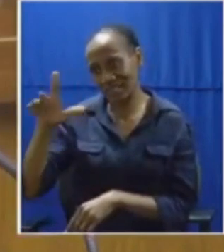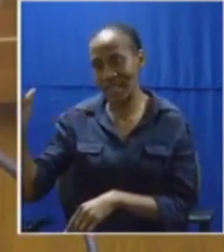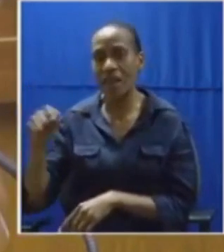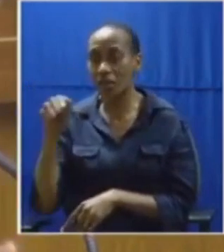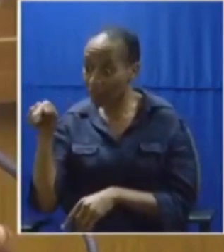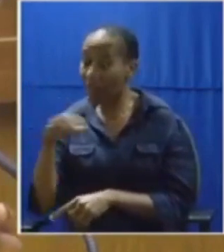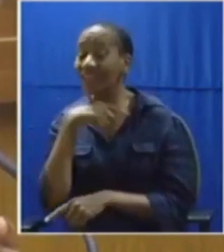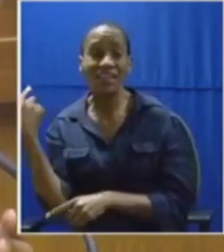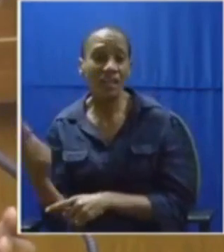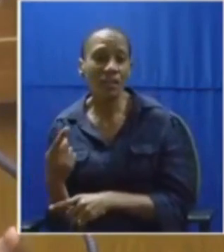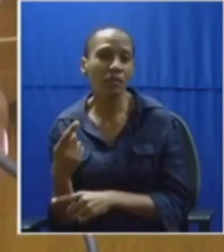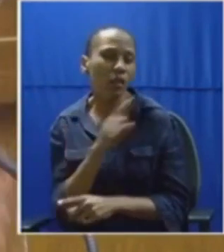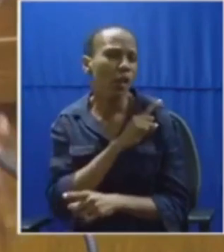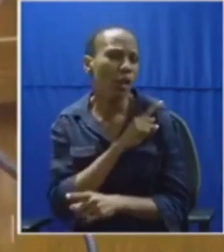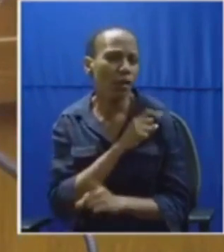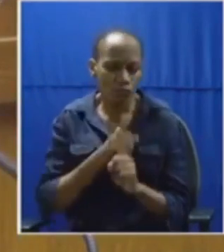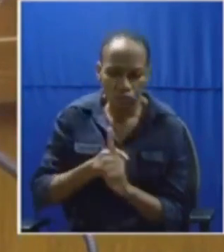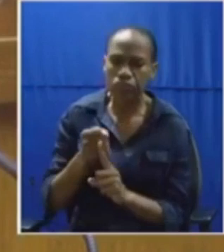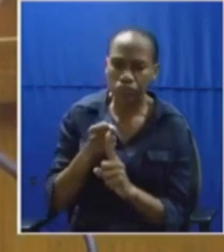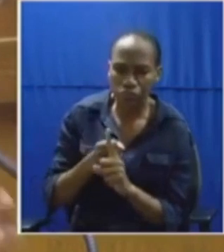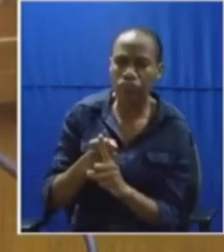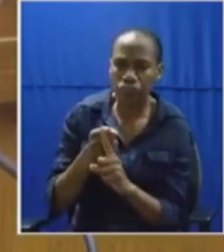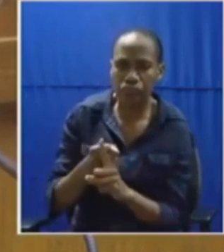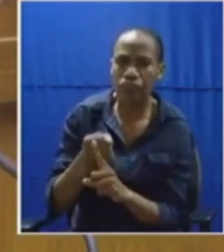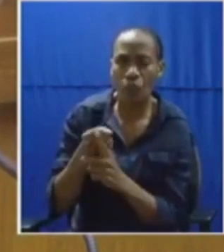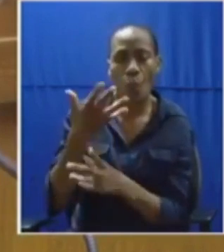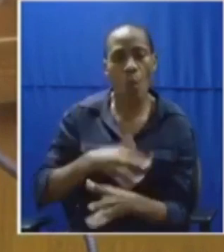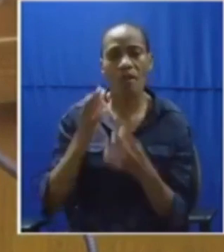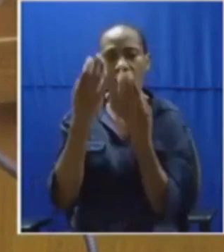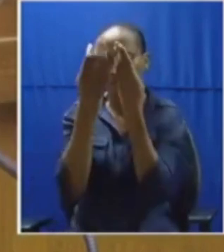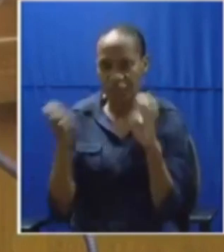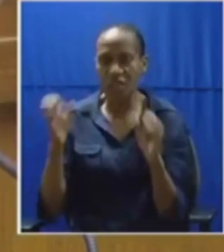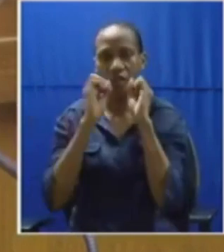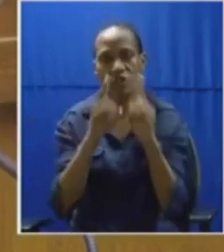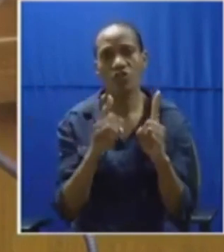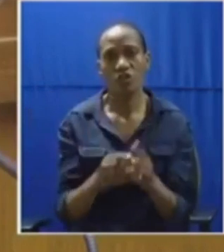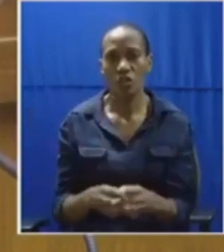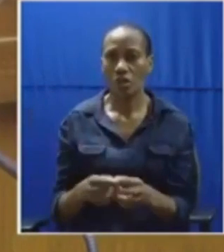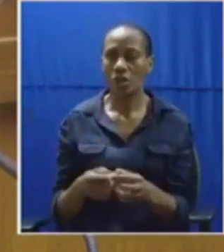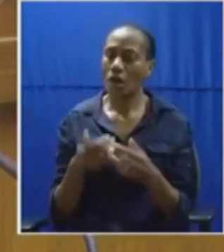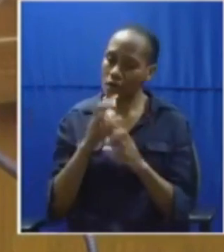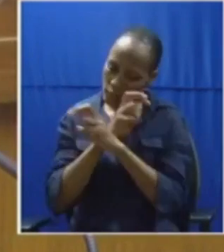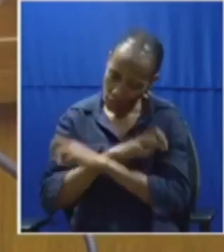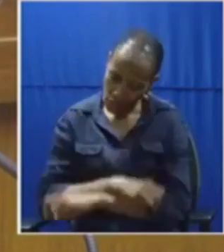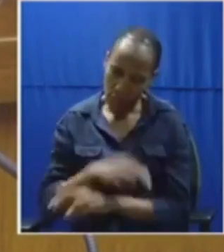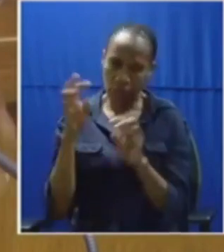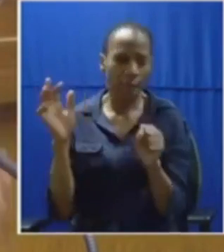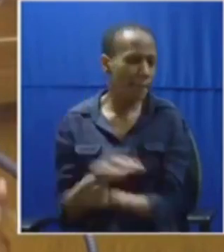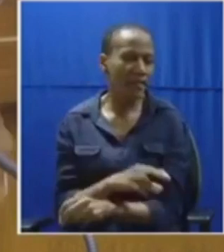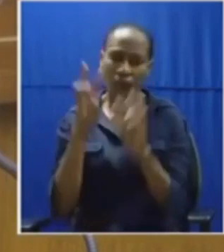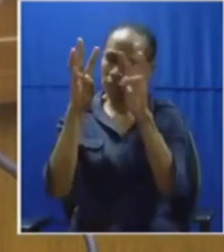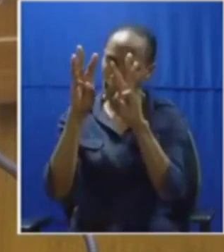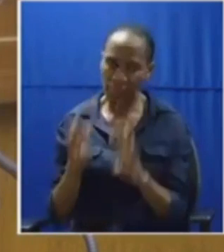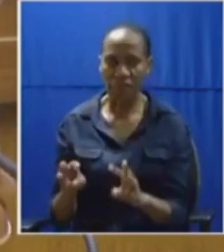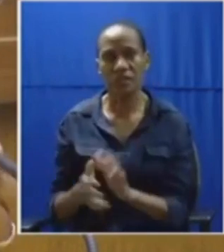killed fighting for a just cause free education may his soul rest in perfect revolutionary